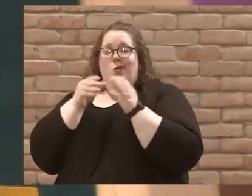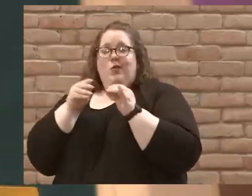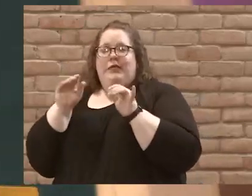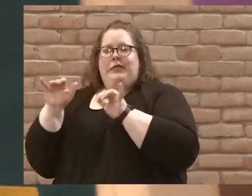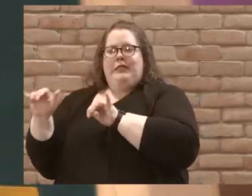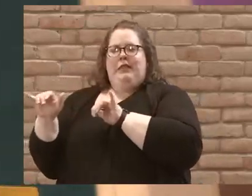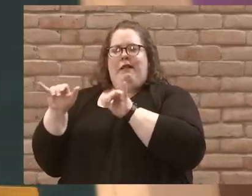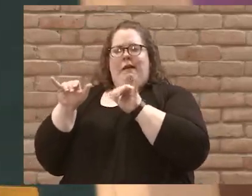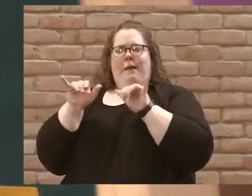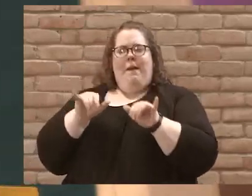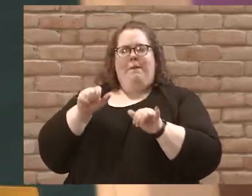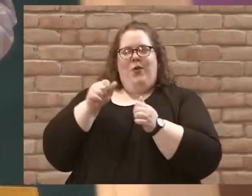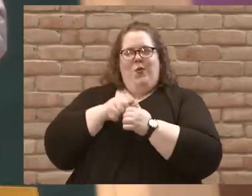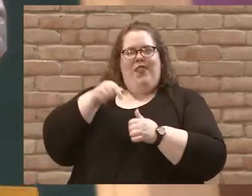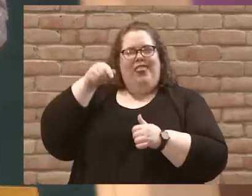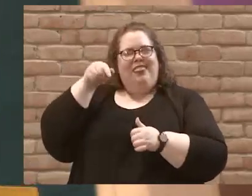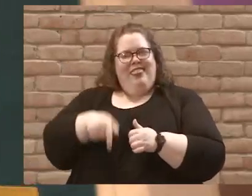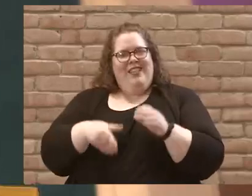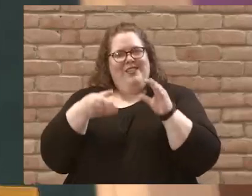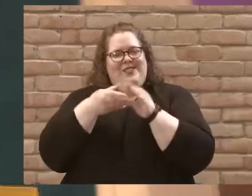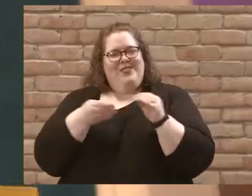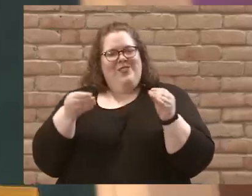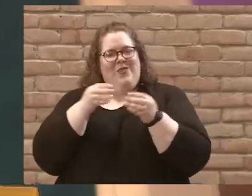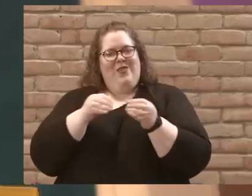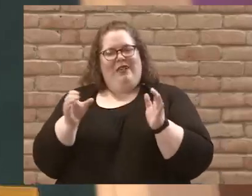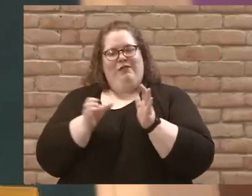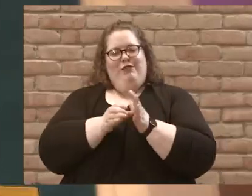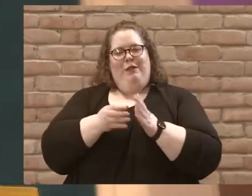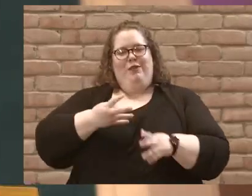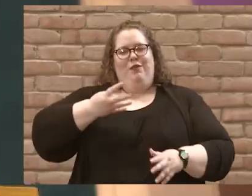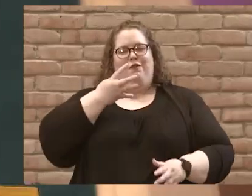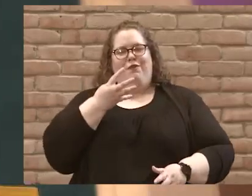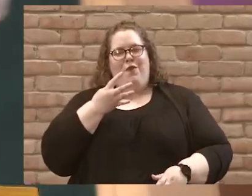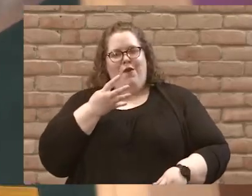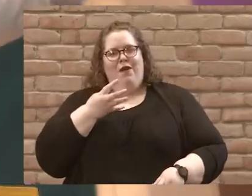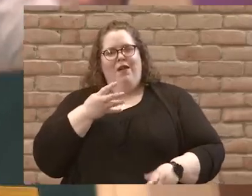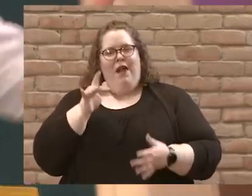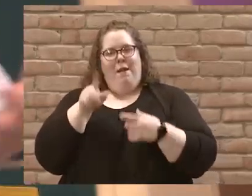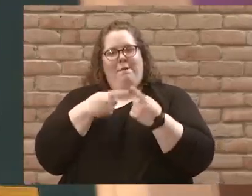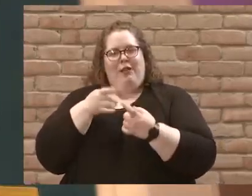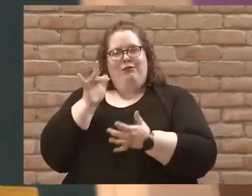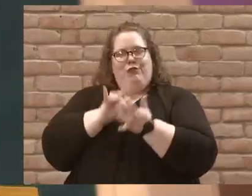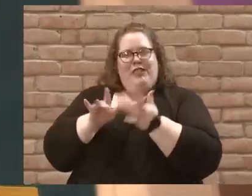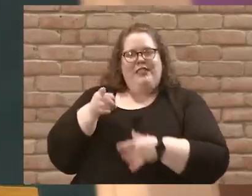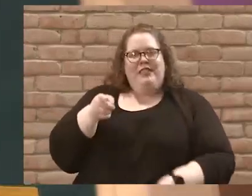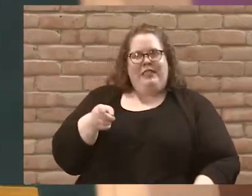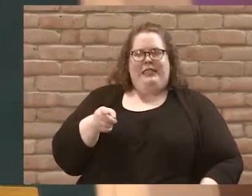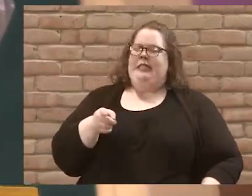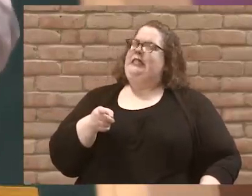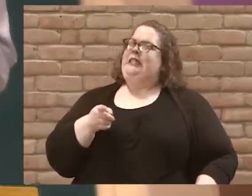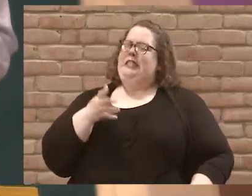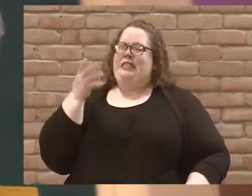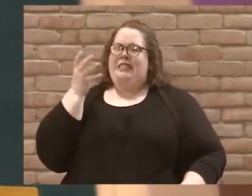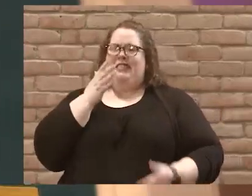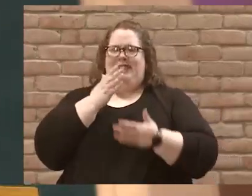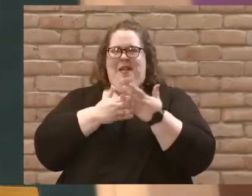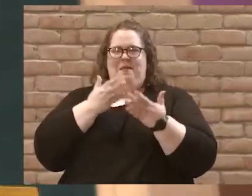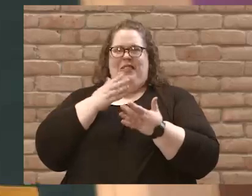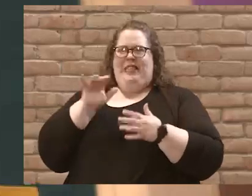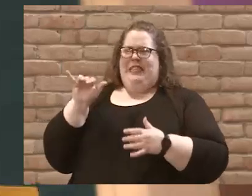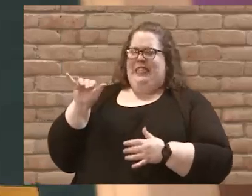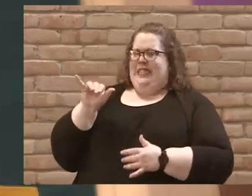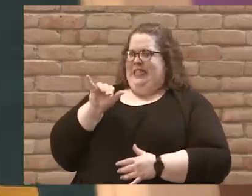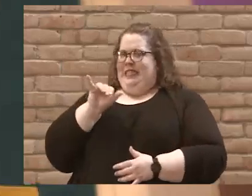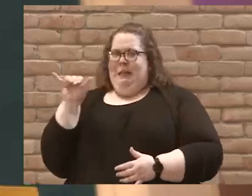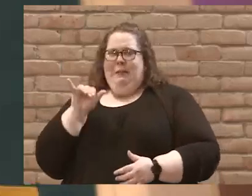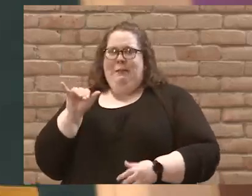with this account of Jesus in Mark chapter 4? There's some things that are eerily similar. You've got